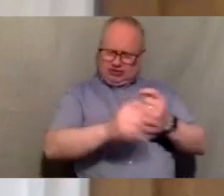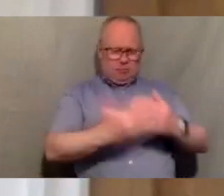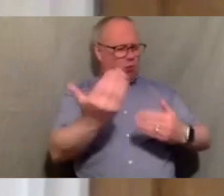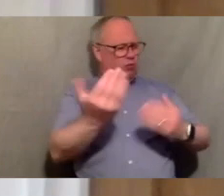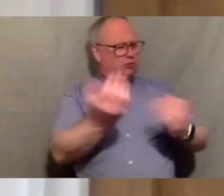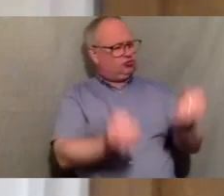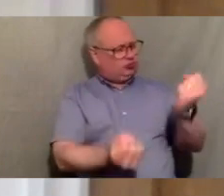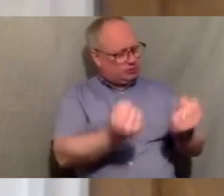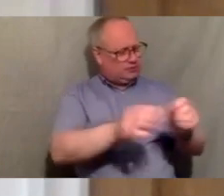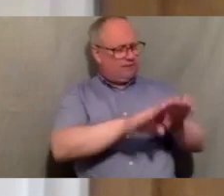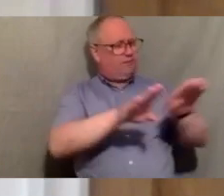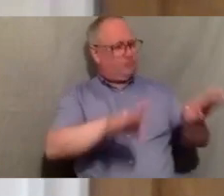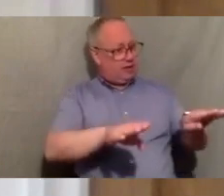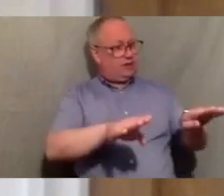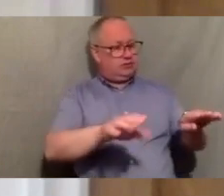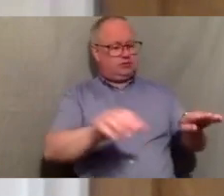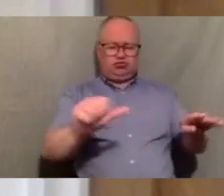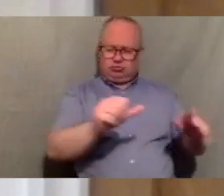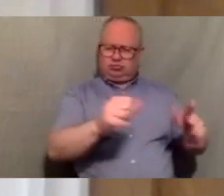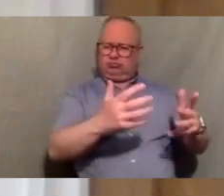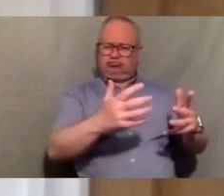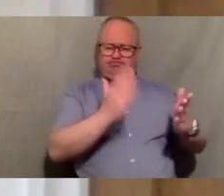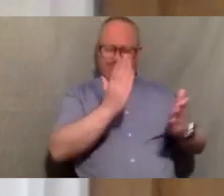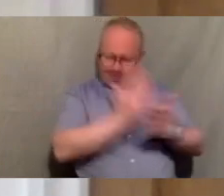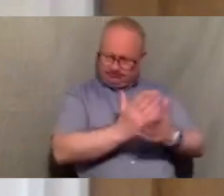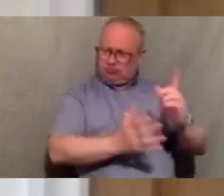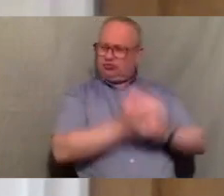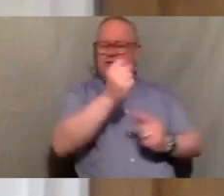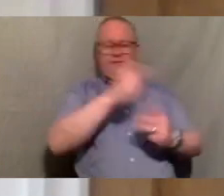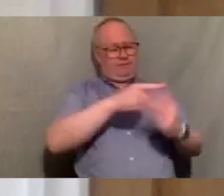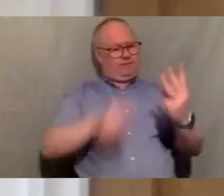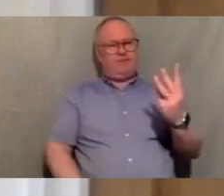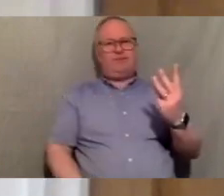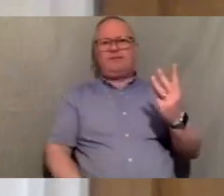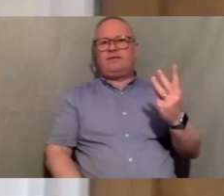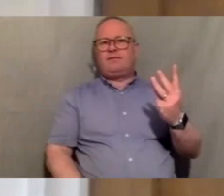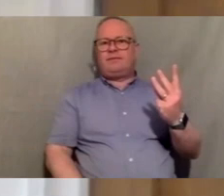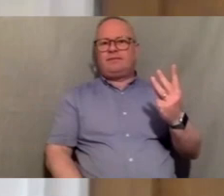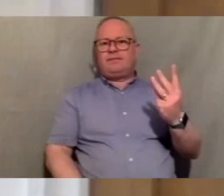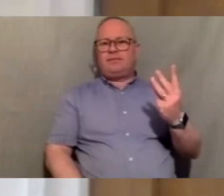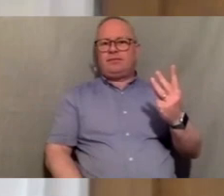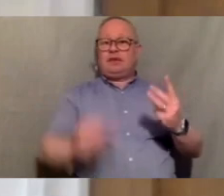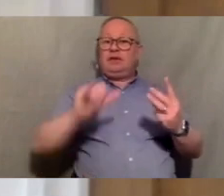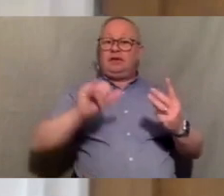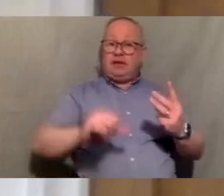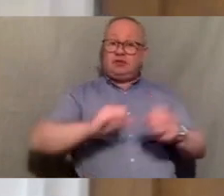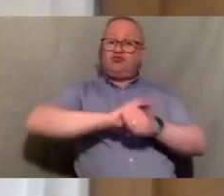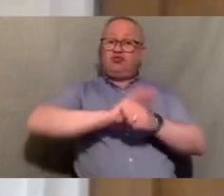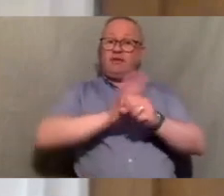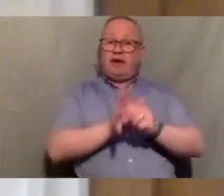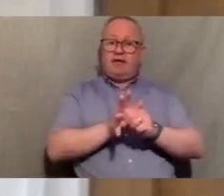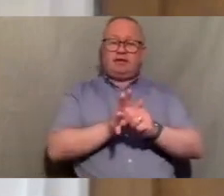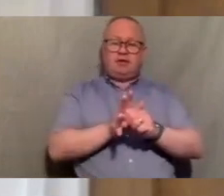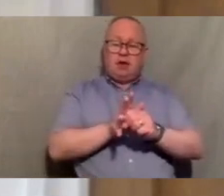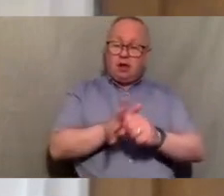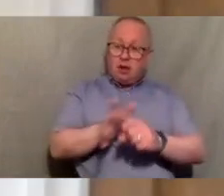this let's use this opportunity um to do that and as others have said already the coronavirus pandemic is really laying bare the